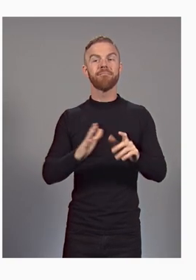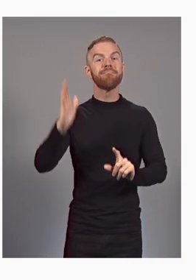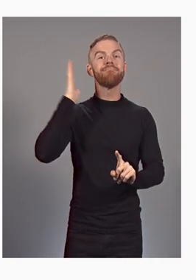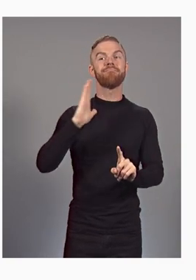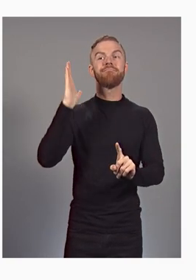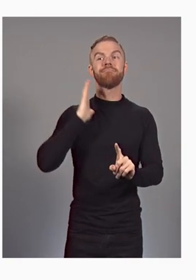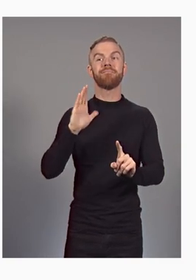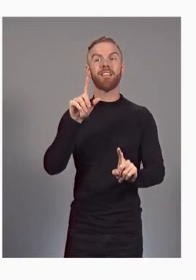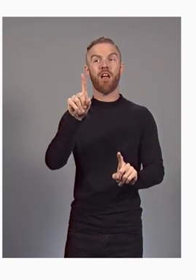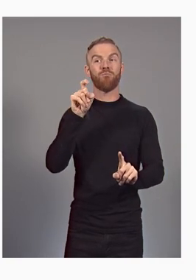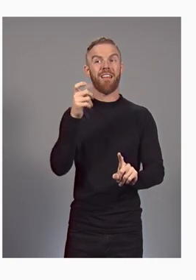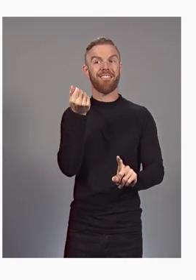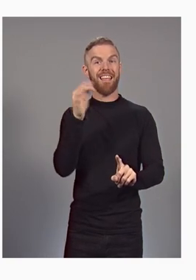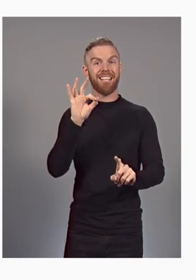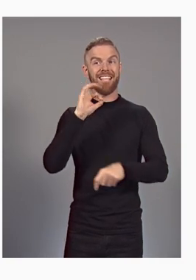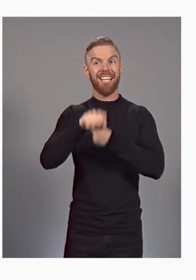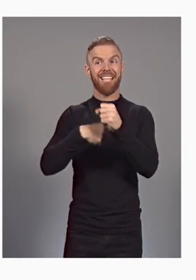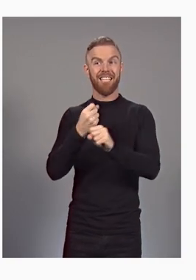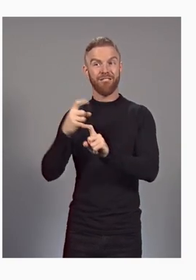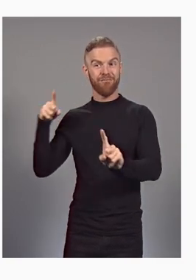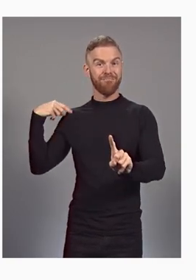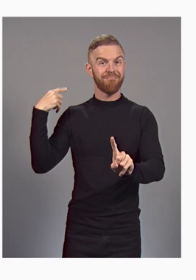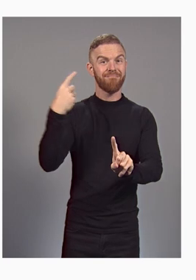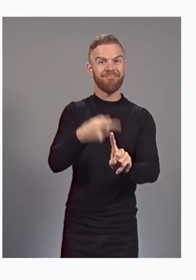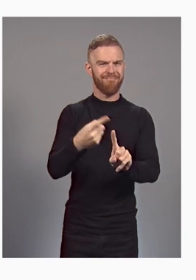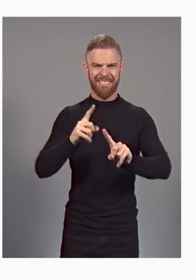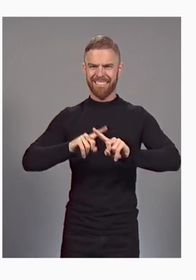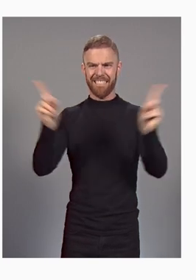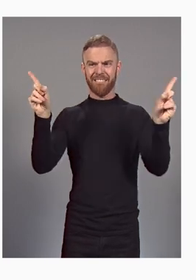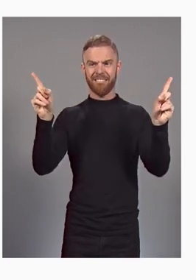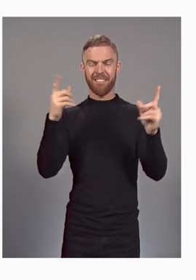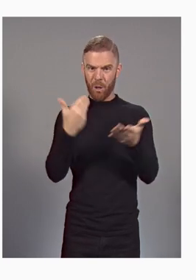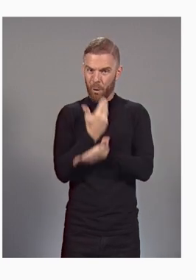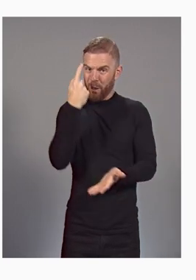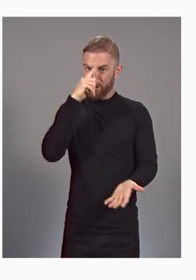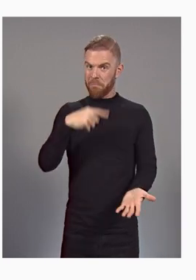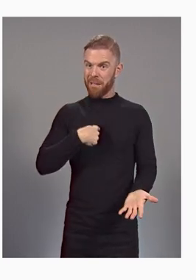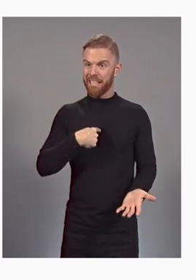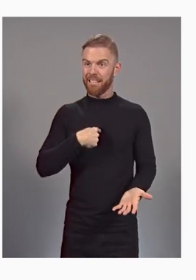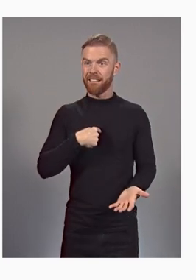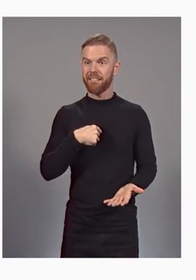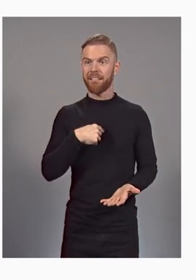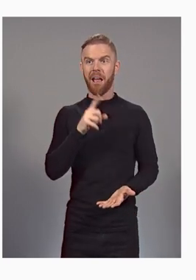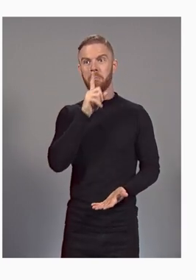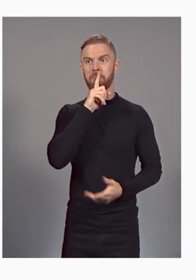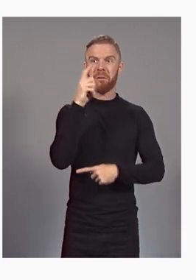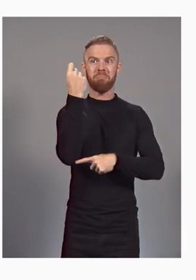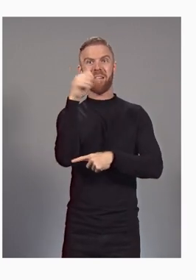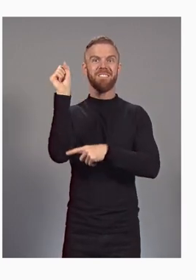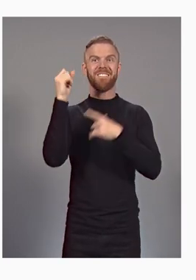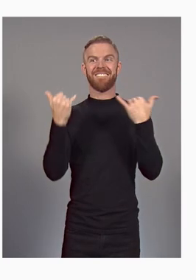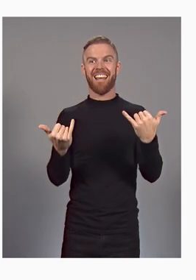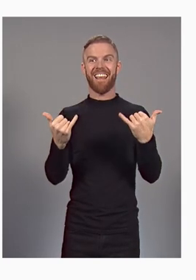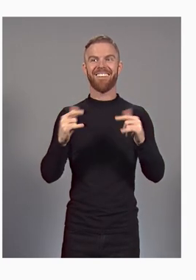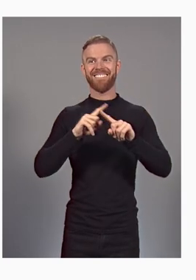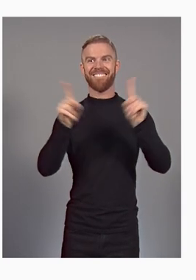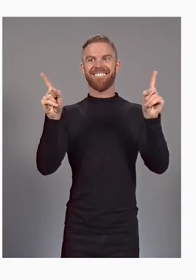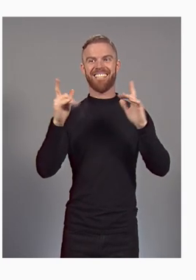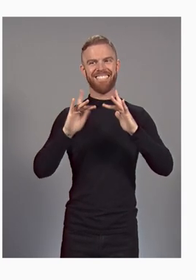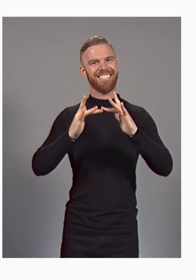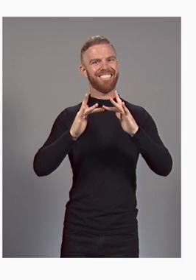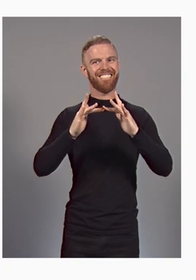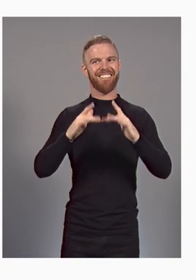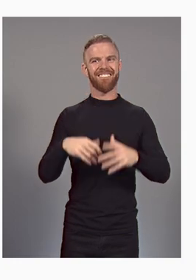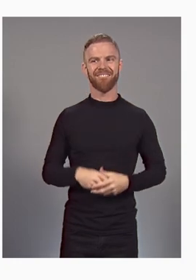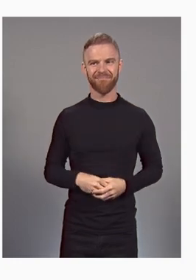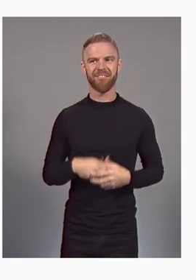a really big deal for us at Ford and for me. The real revolution in auto is digital. And Ford intends to lead